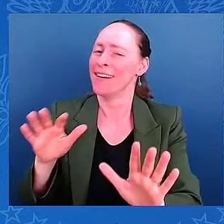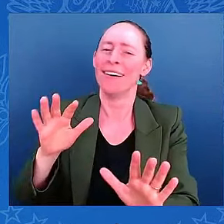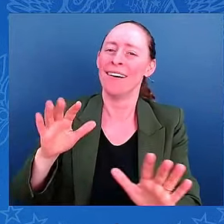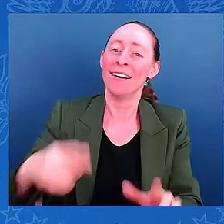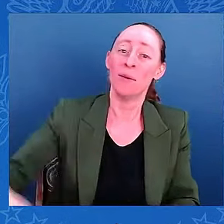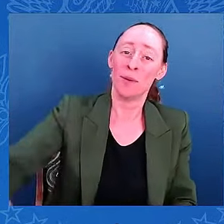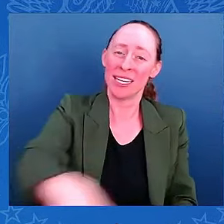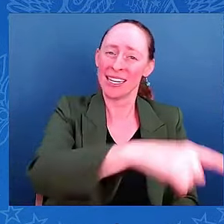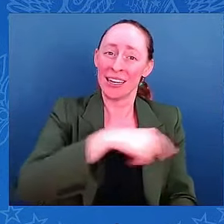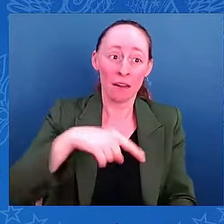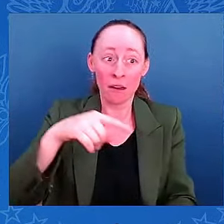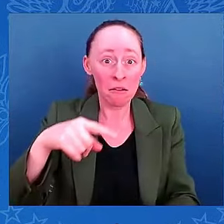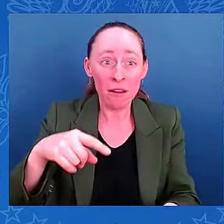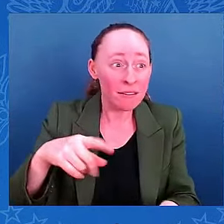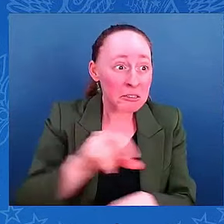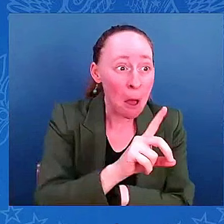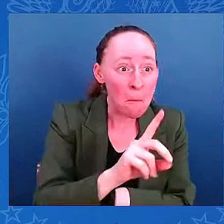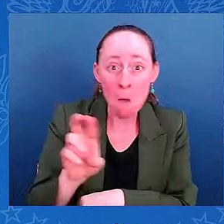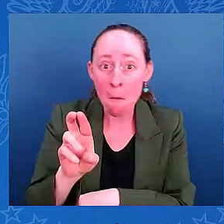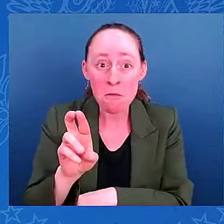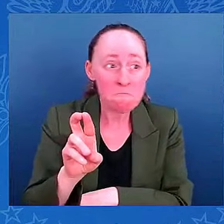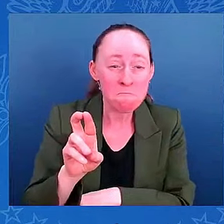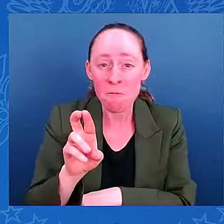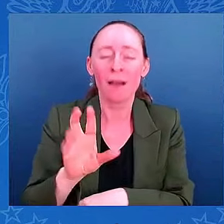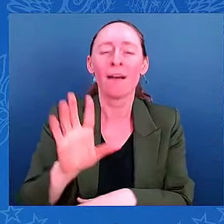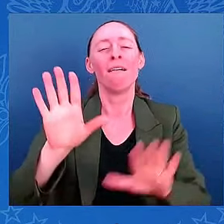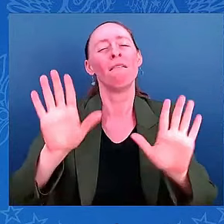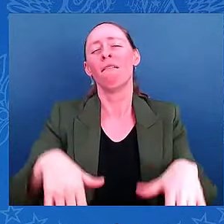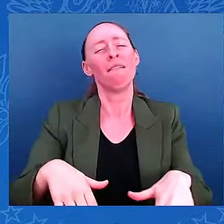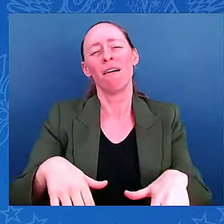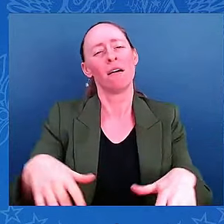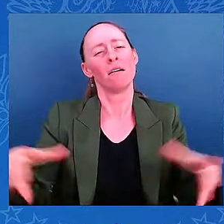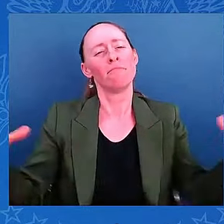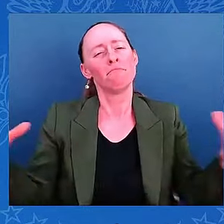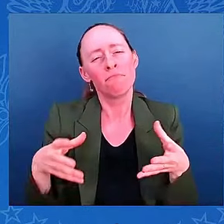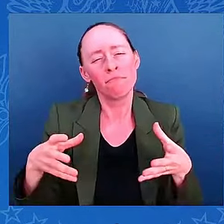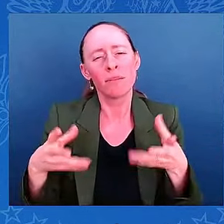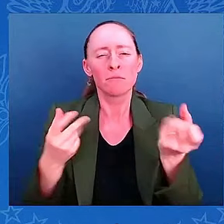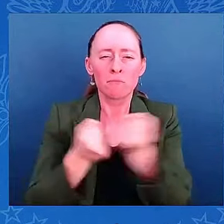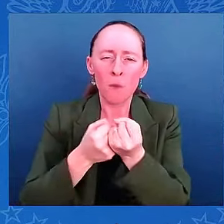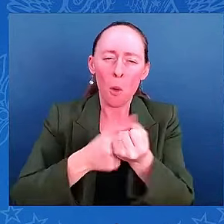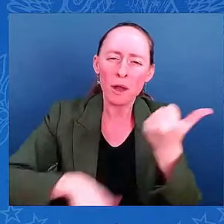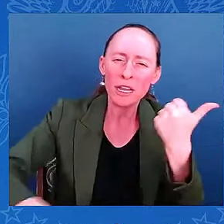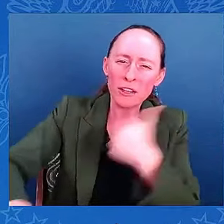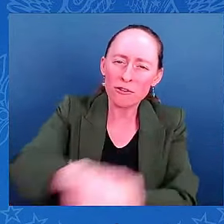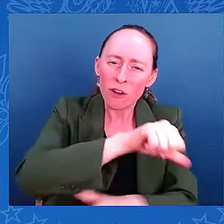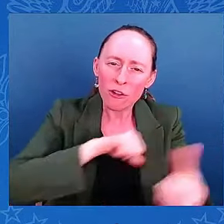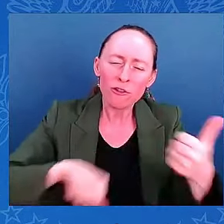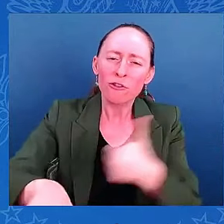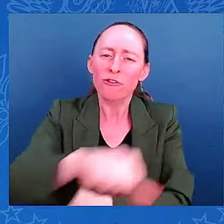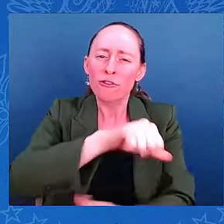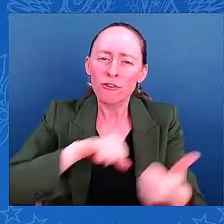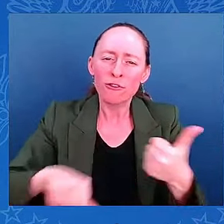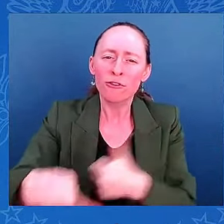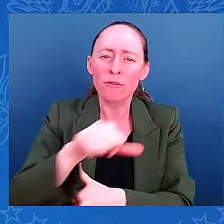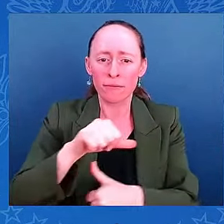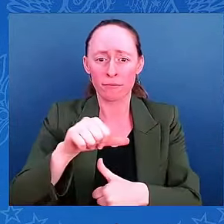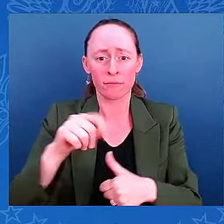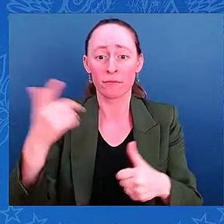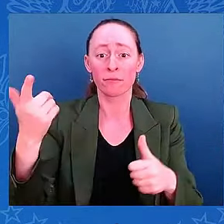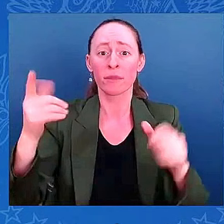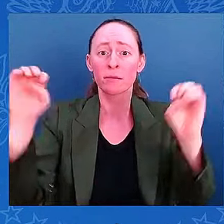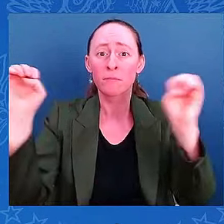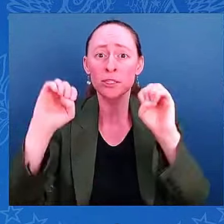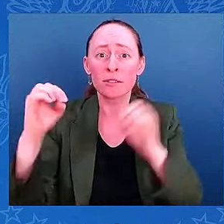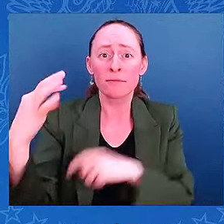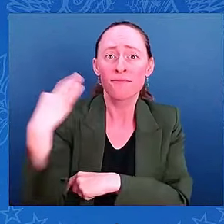helping neighbors. Volunteers and first responders are risking everything, including their own lives, to help their fellow Americans. State, local,